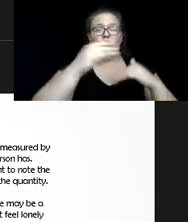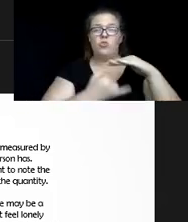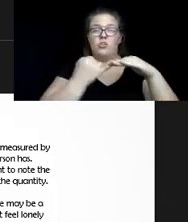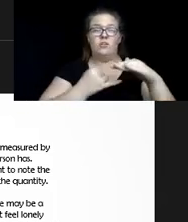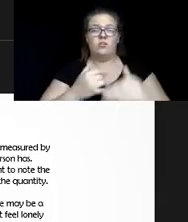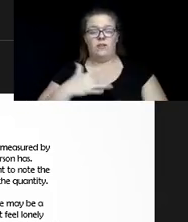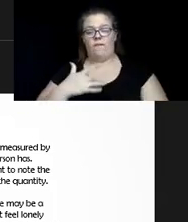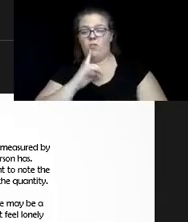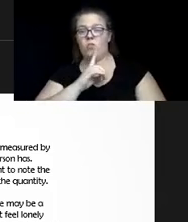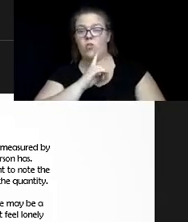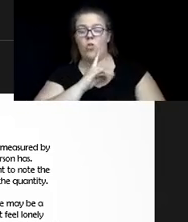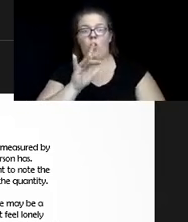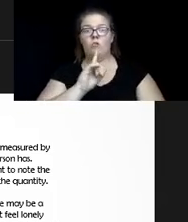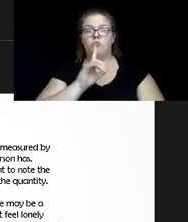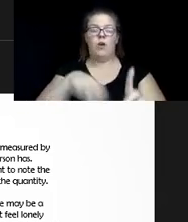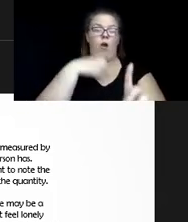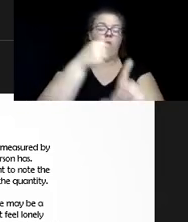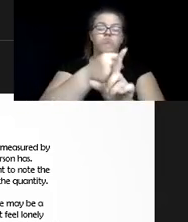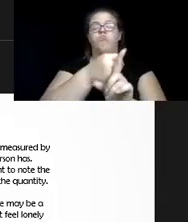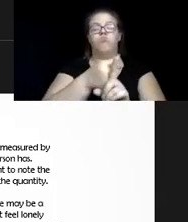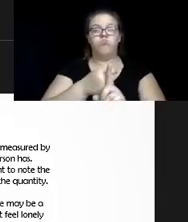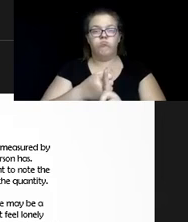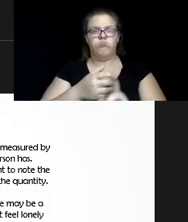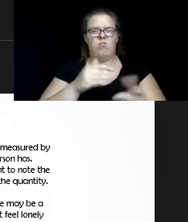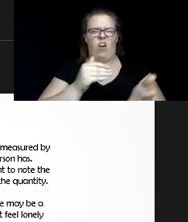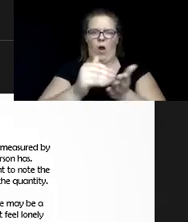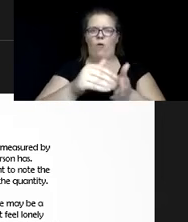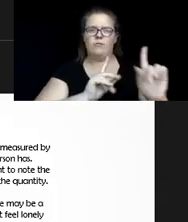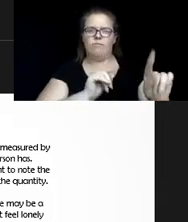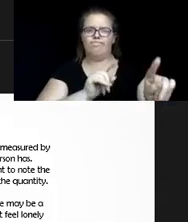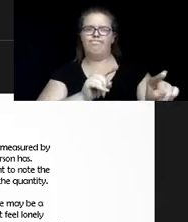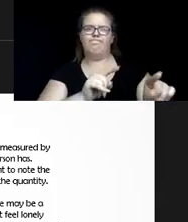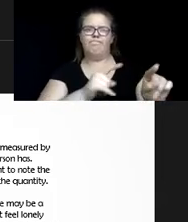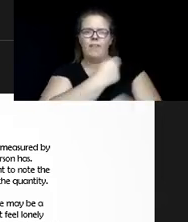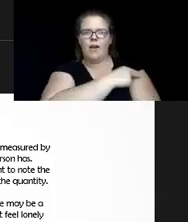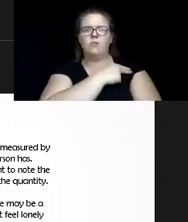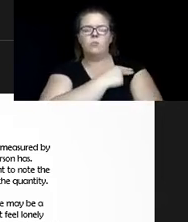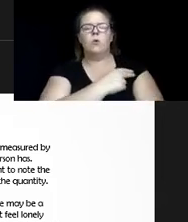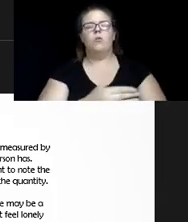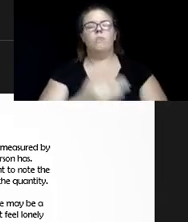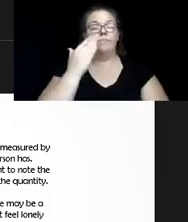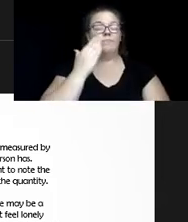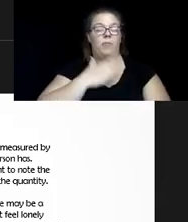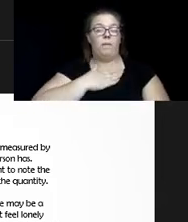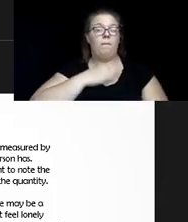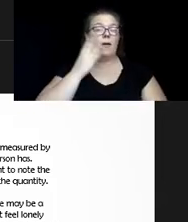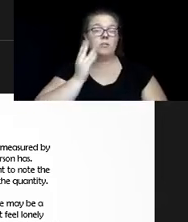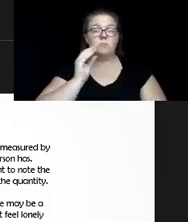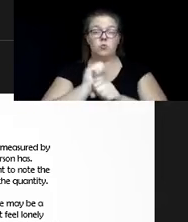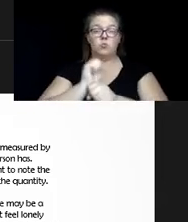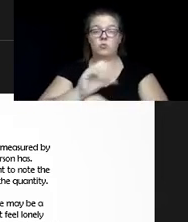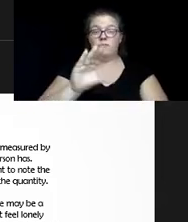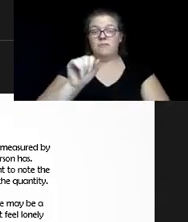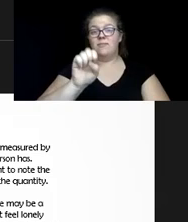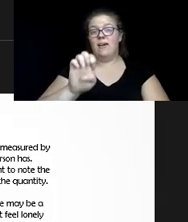for repeated visits to the hospital and the emergency department. And in fact, I know from my experience working in case management and social